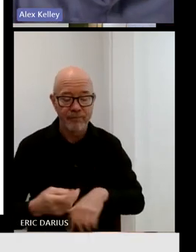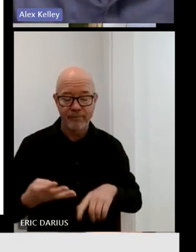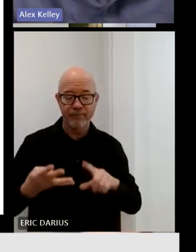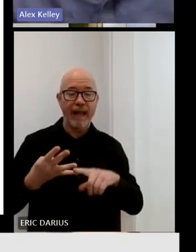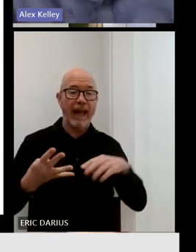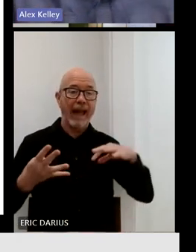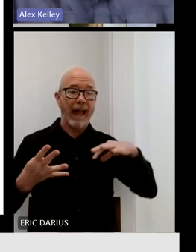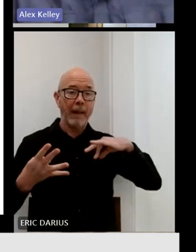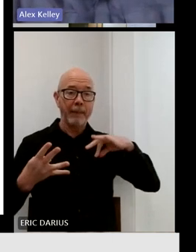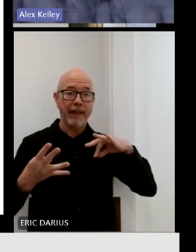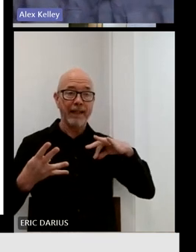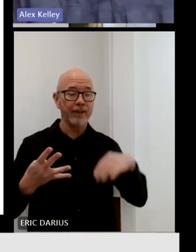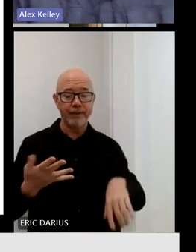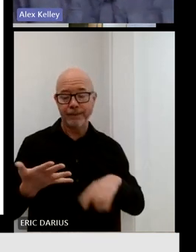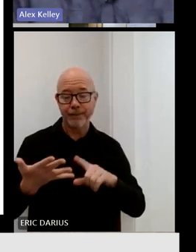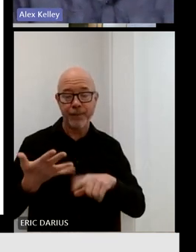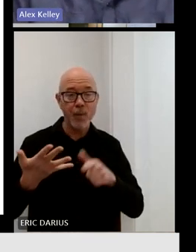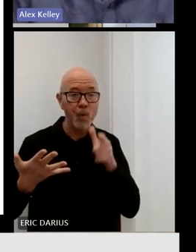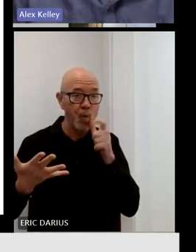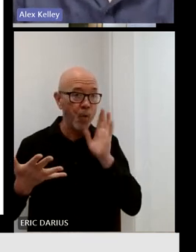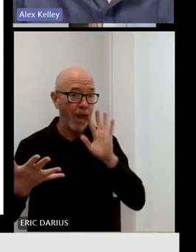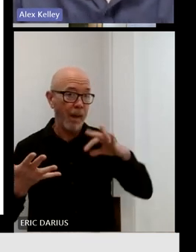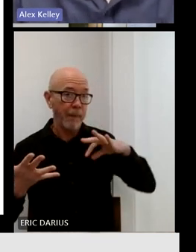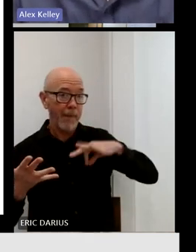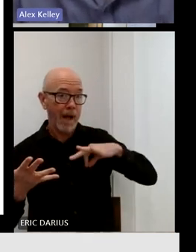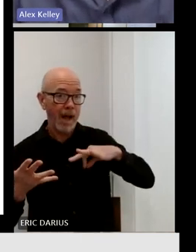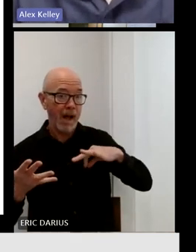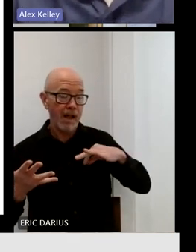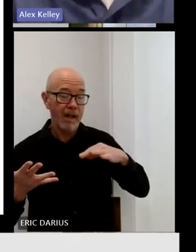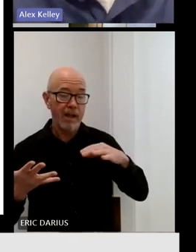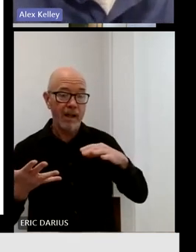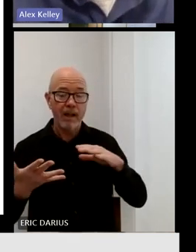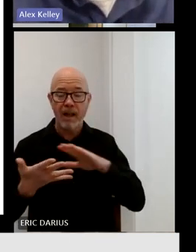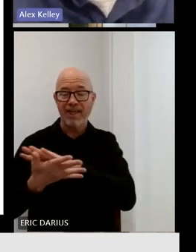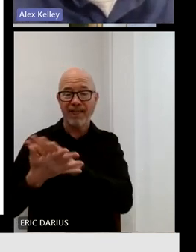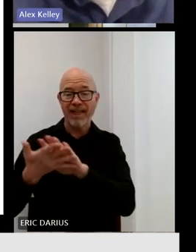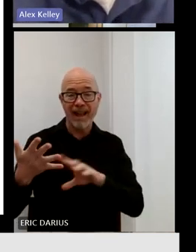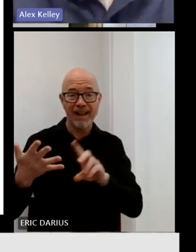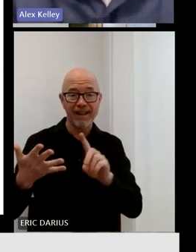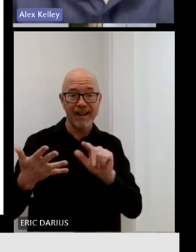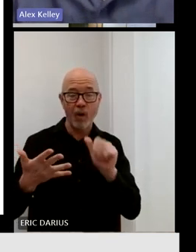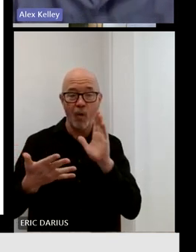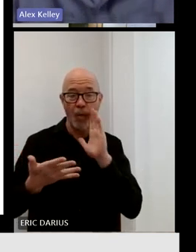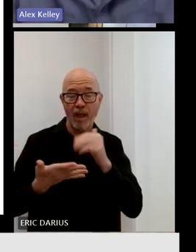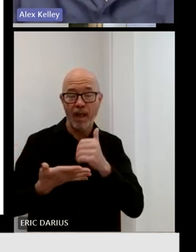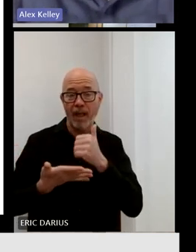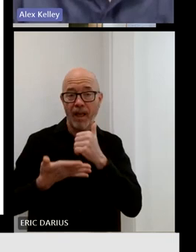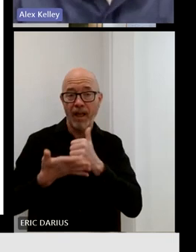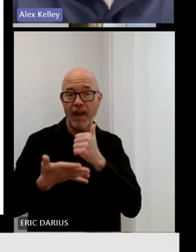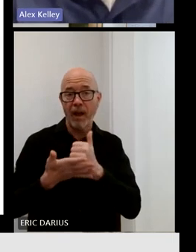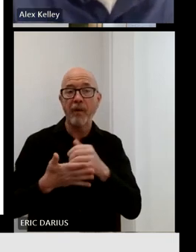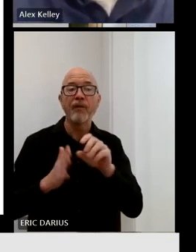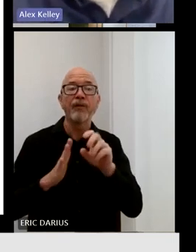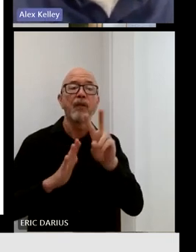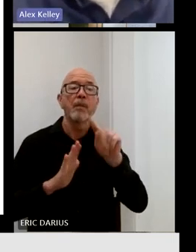applying. And so all of this will help the state refine this program and do it better in the future.